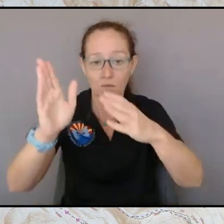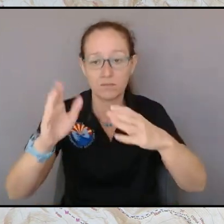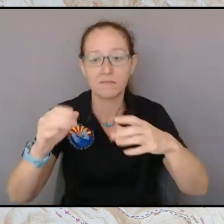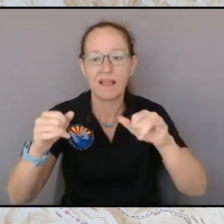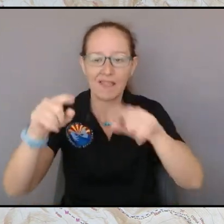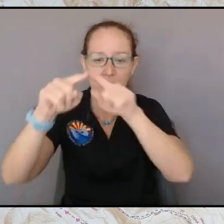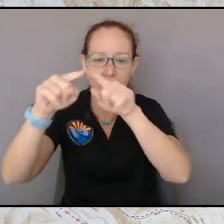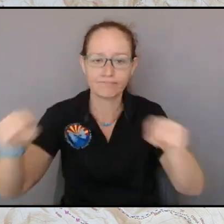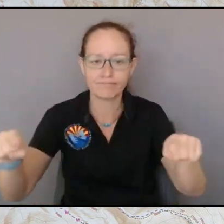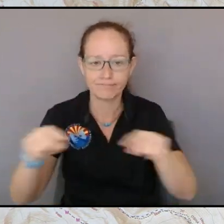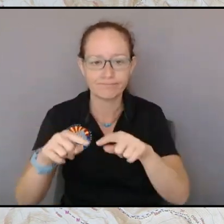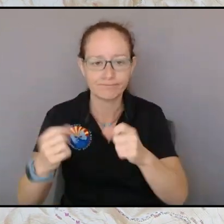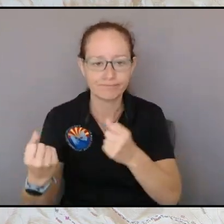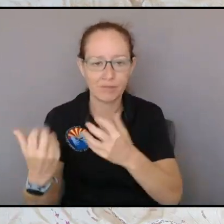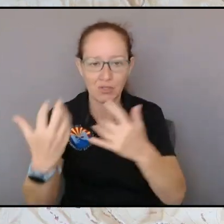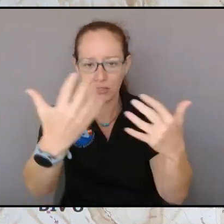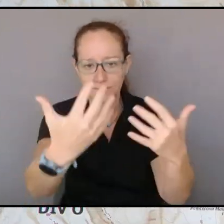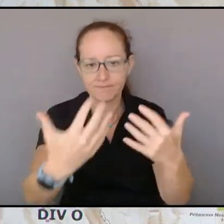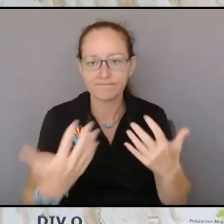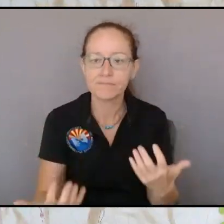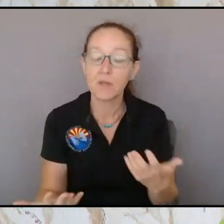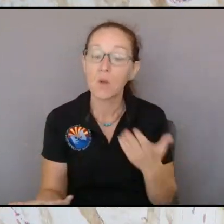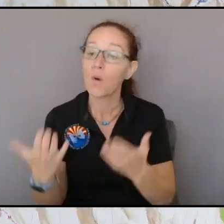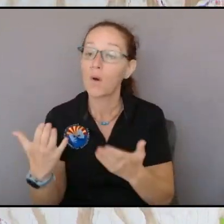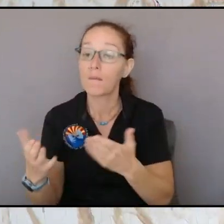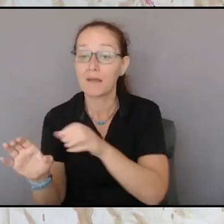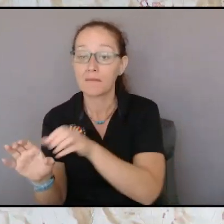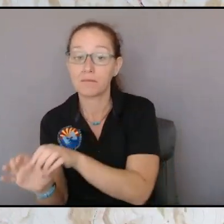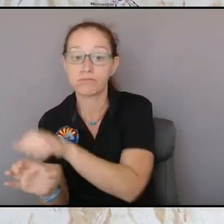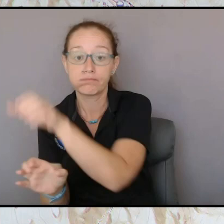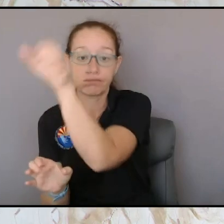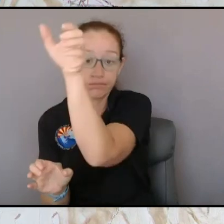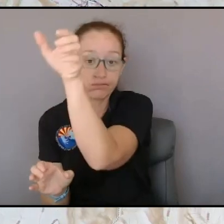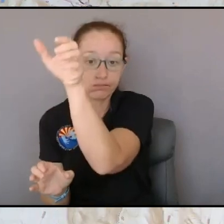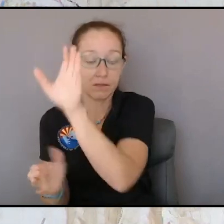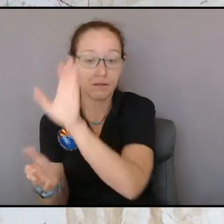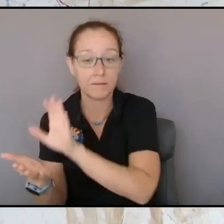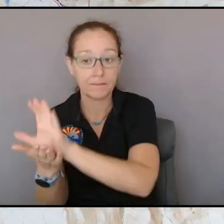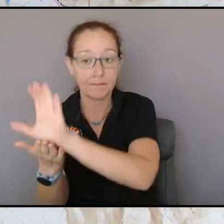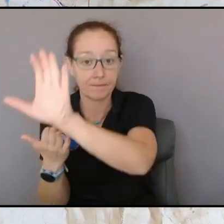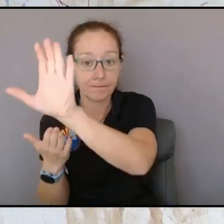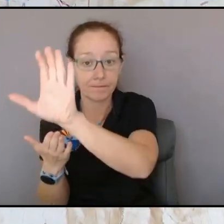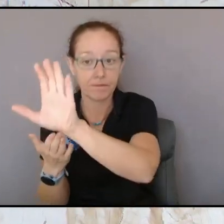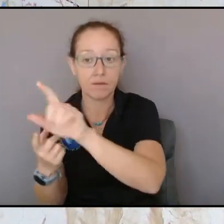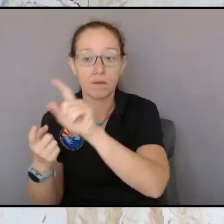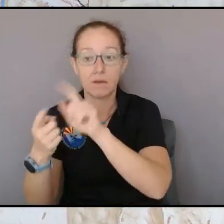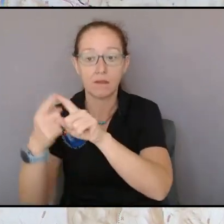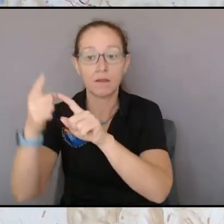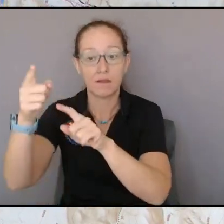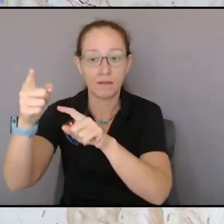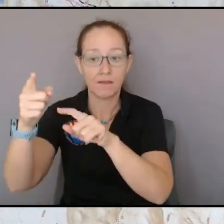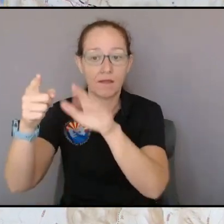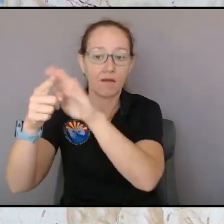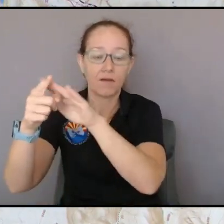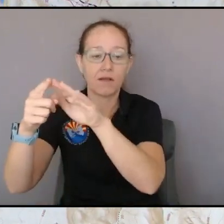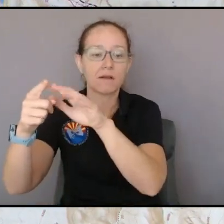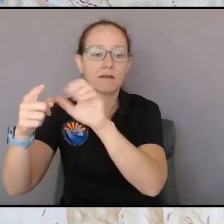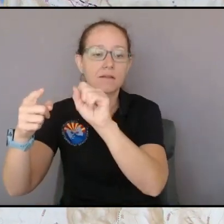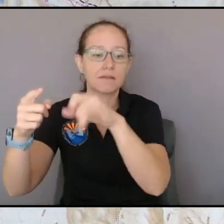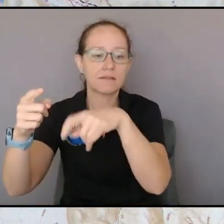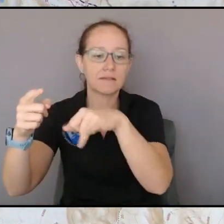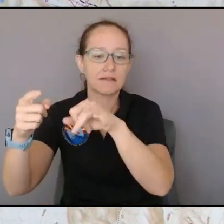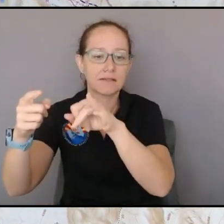a line in that goes all the way down here to to the sipio ski area and excludes the ski area and ties back in